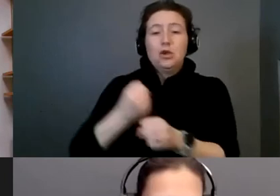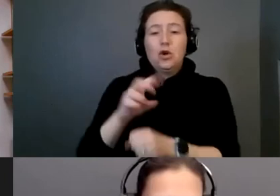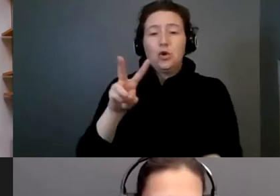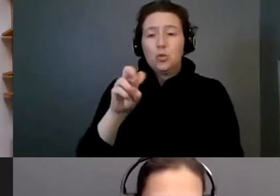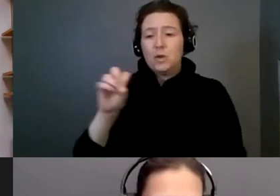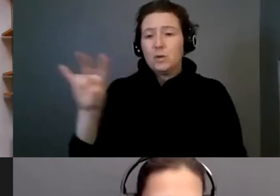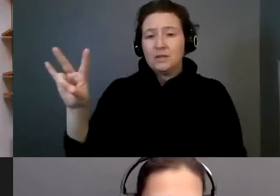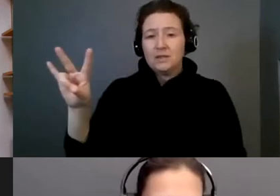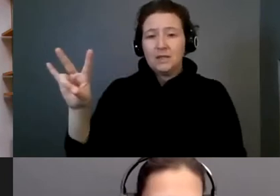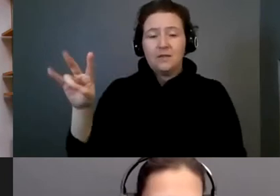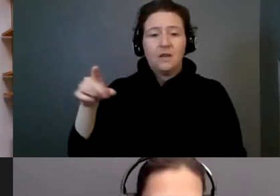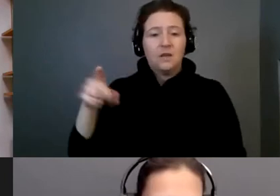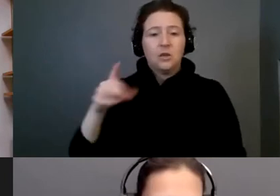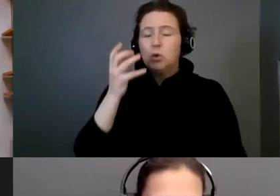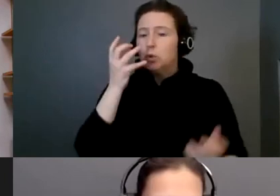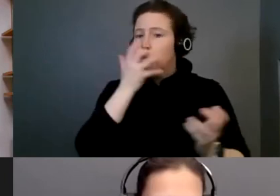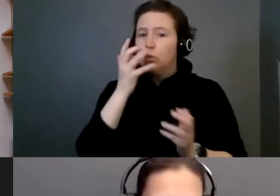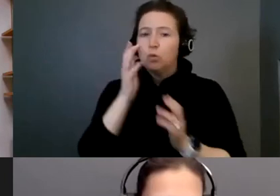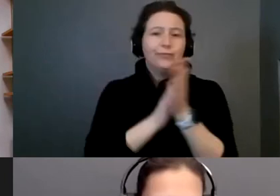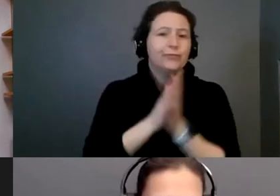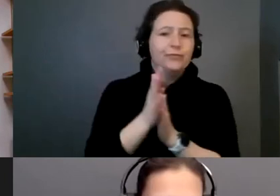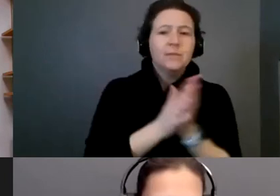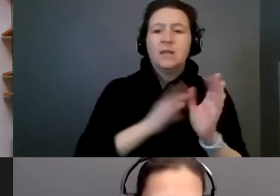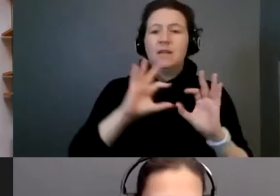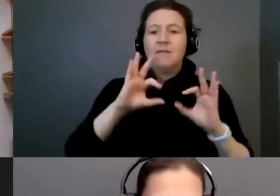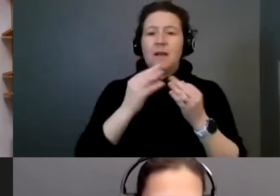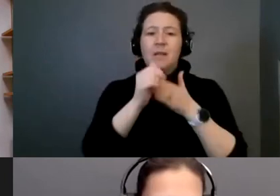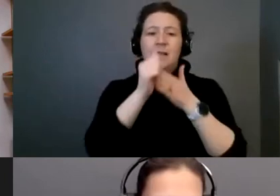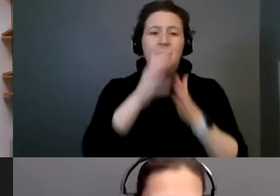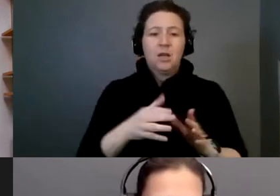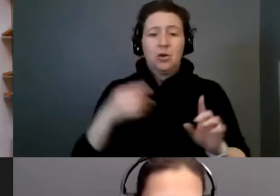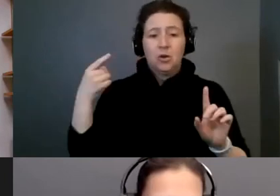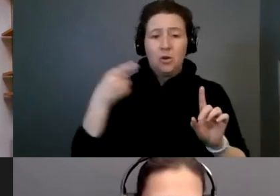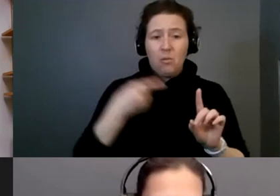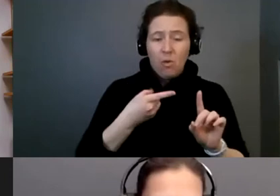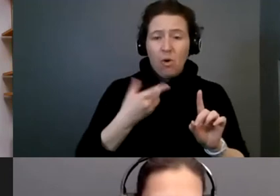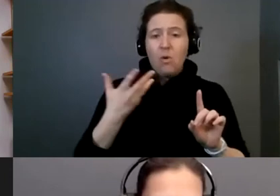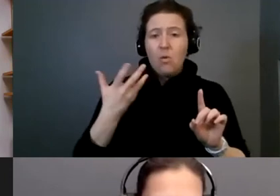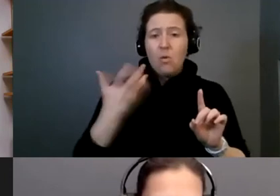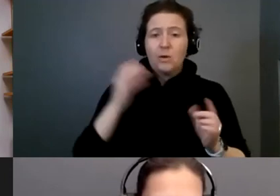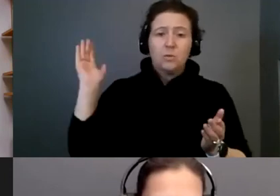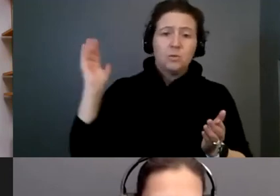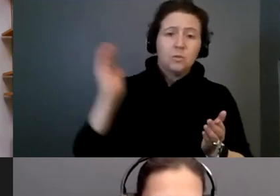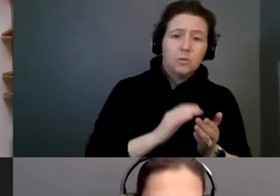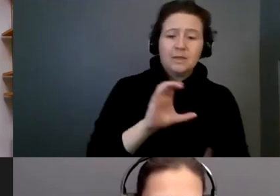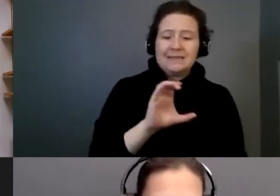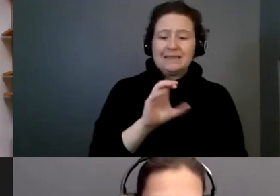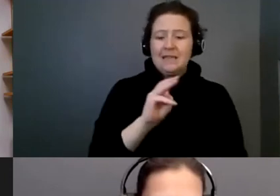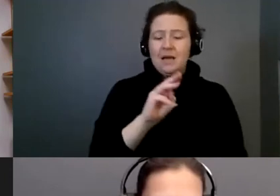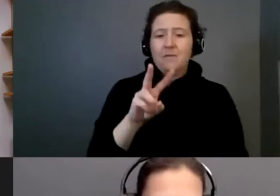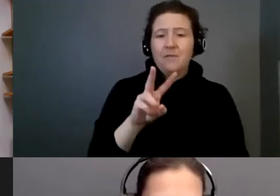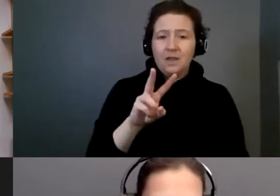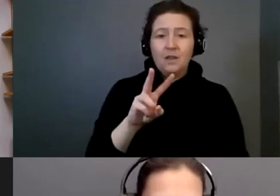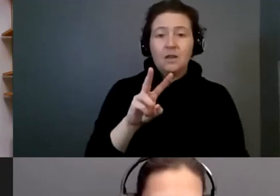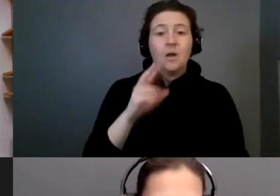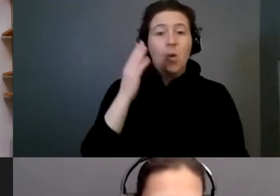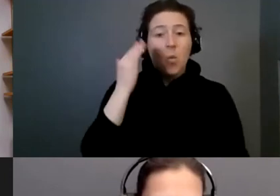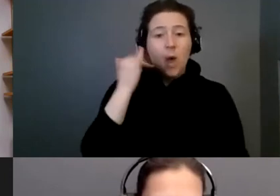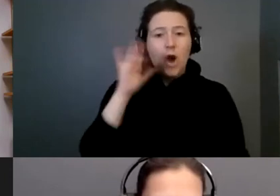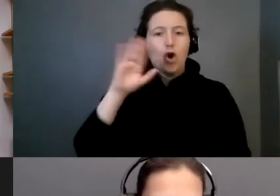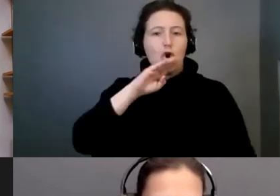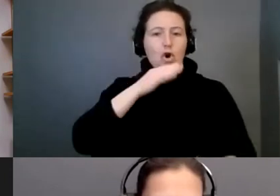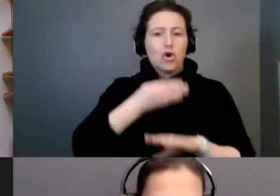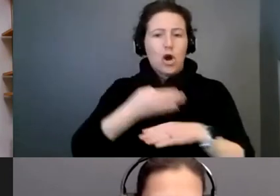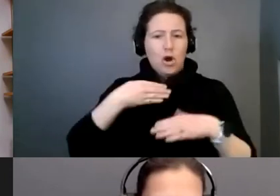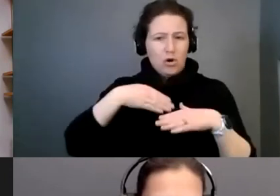passionate family leader working to eliminate congenital CMV when her daughter was born affected by the virus in